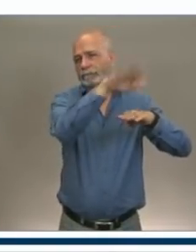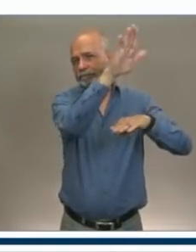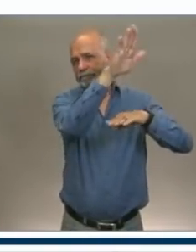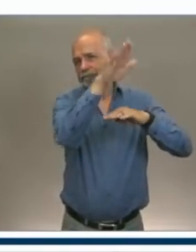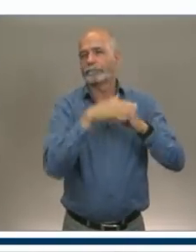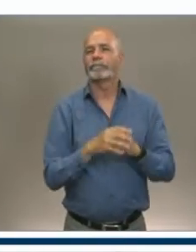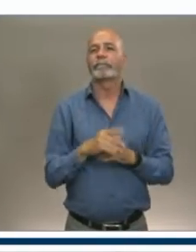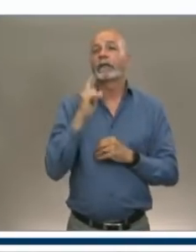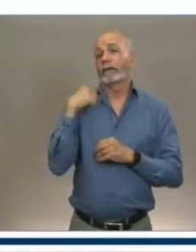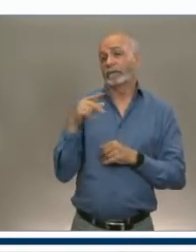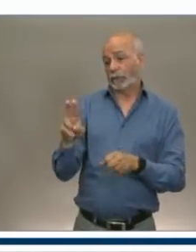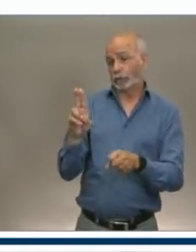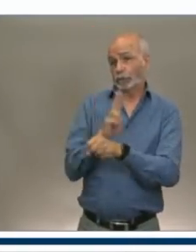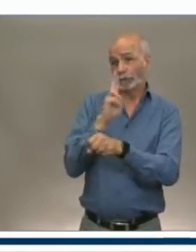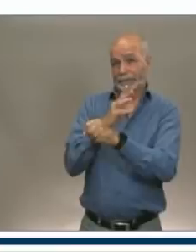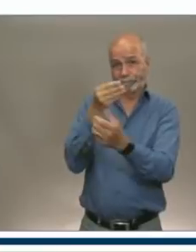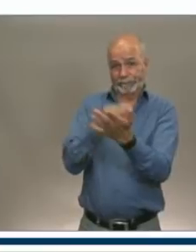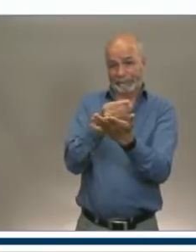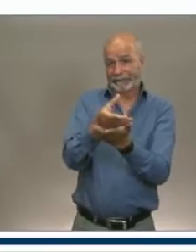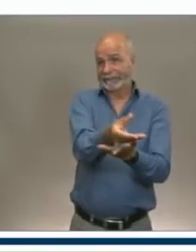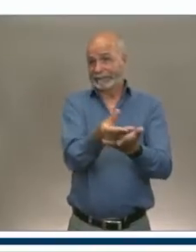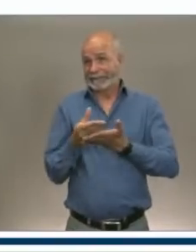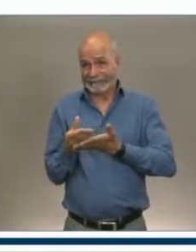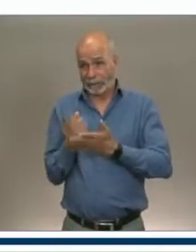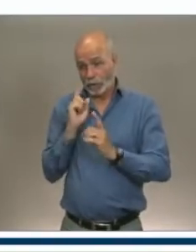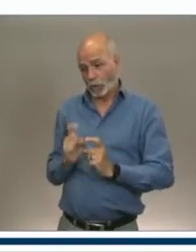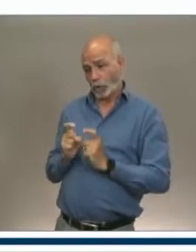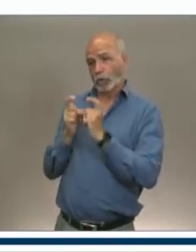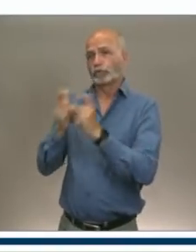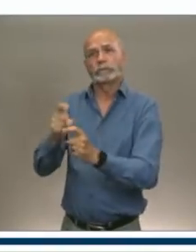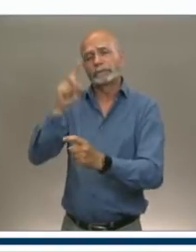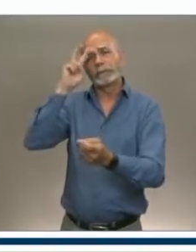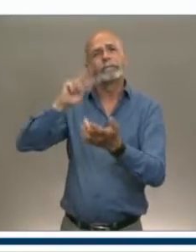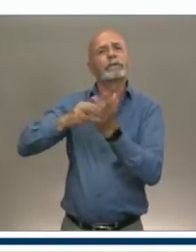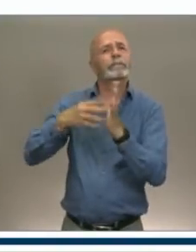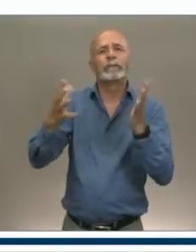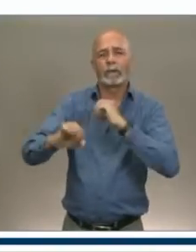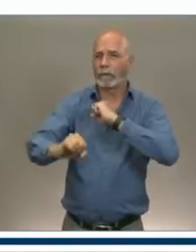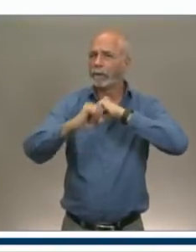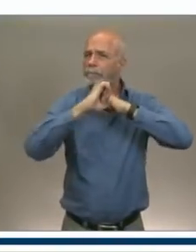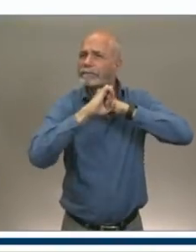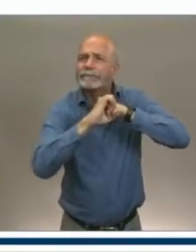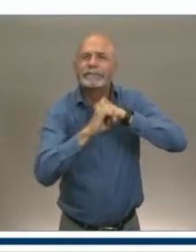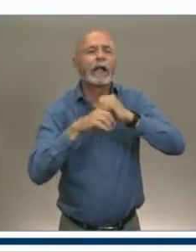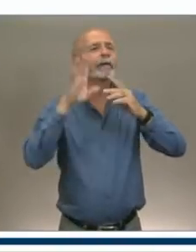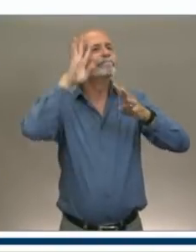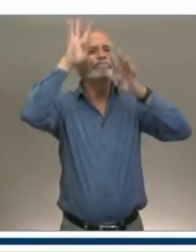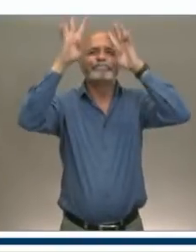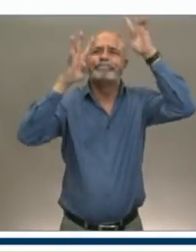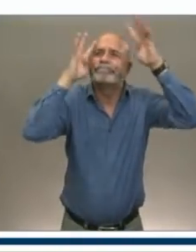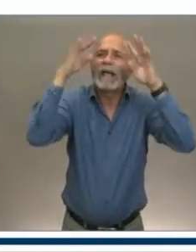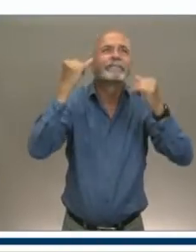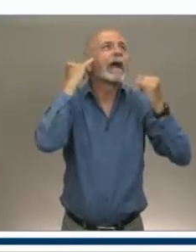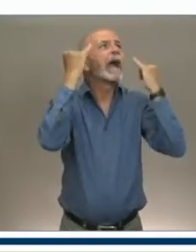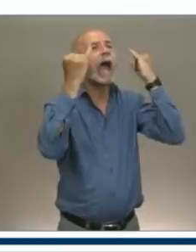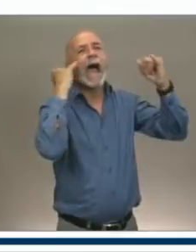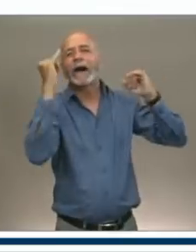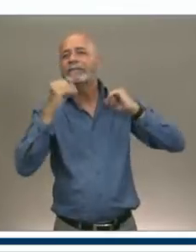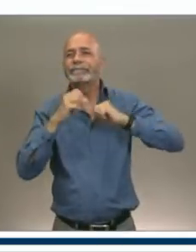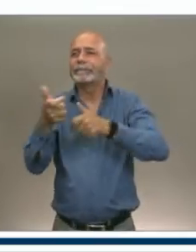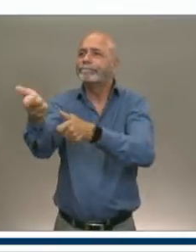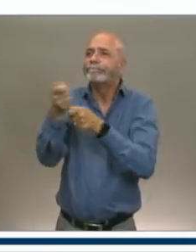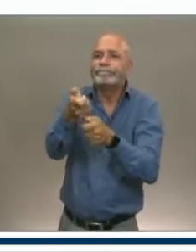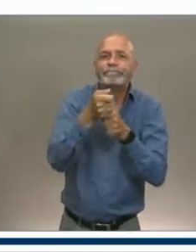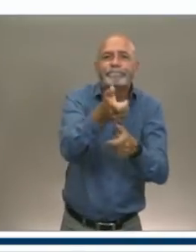grant and the grant can be used for advertising, creating packages and incentives and enhancing amenities.